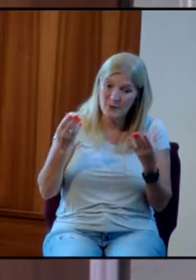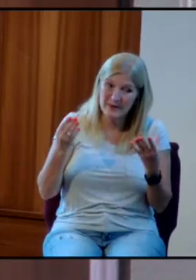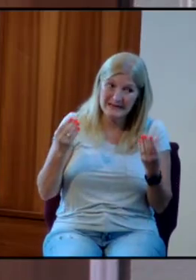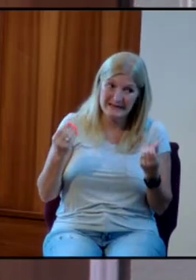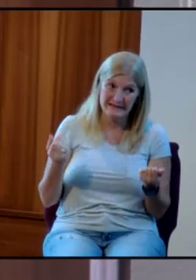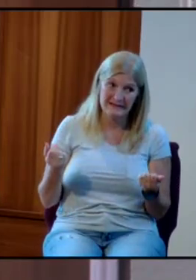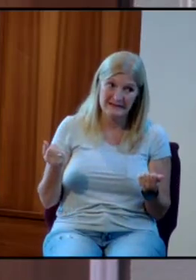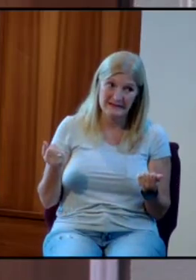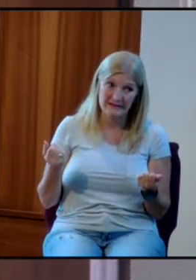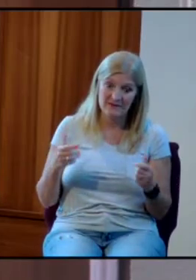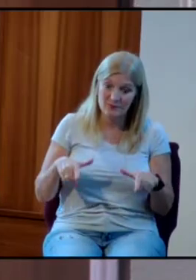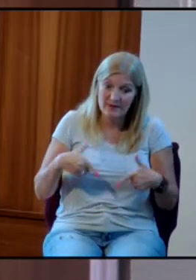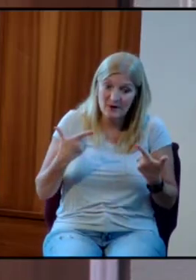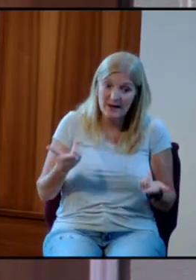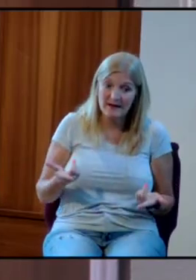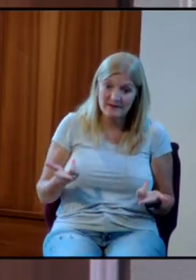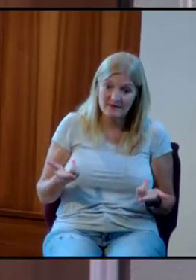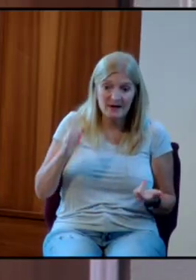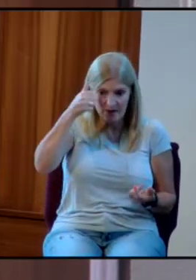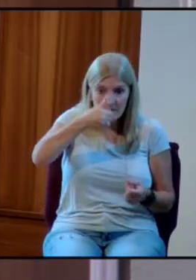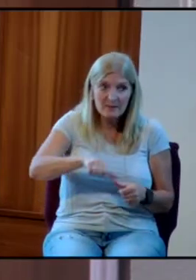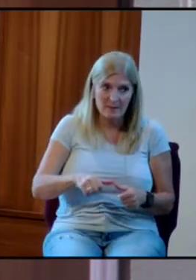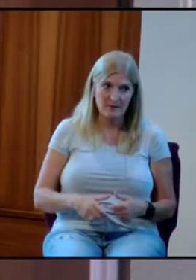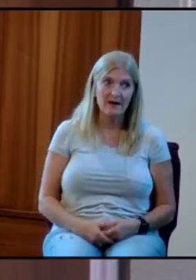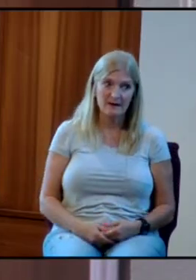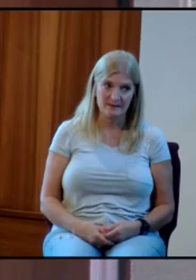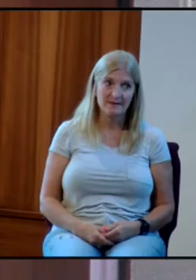of my daily remembrance of what the Bible teaches.